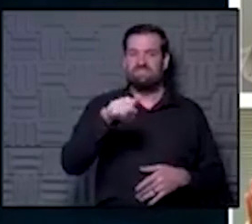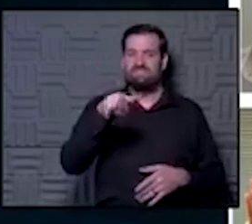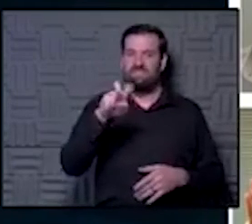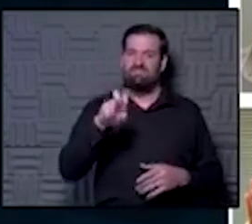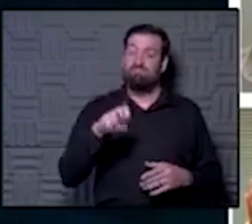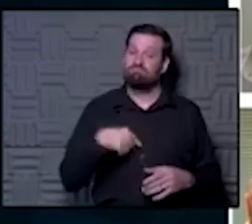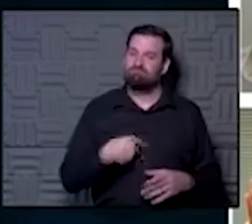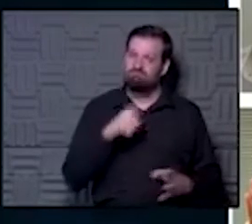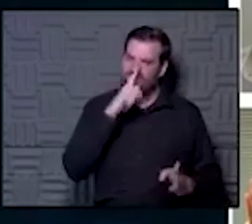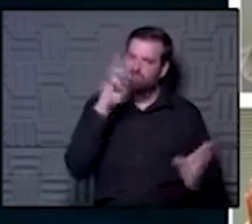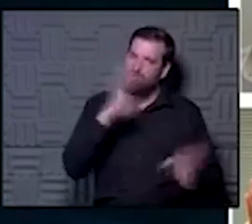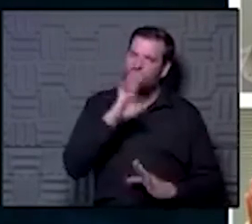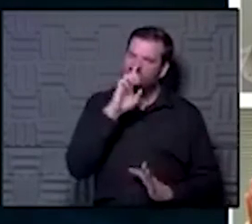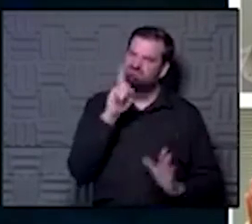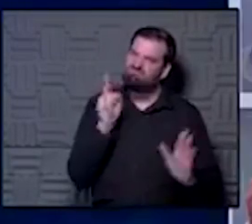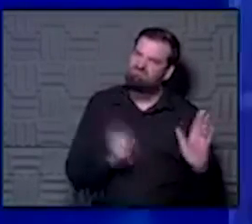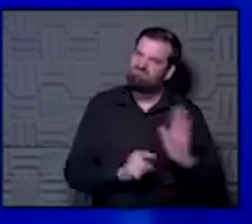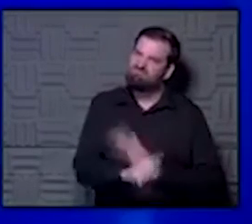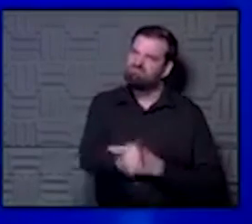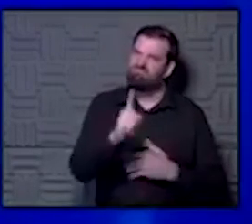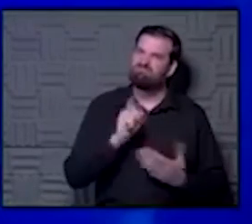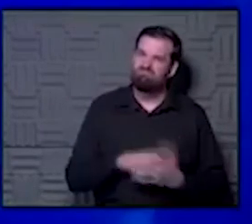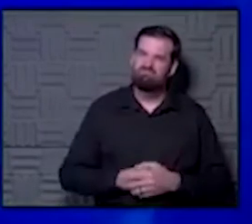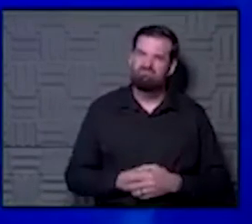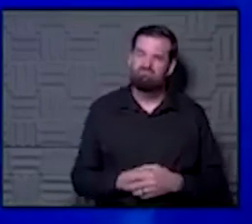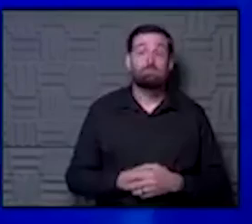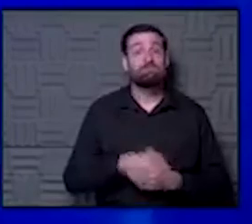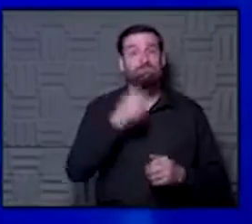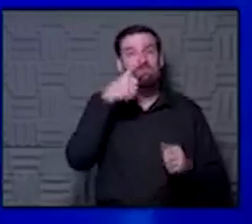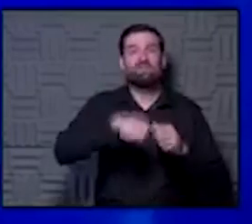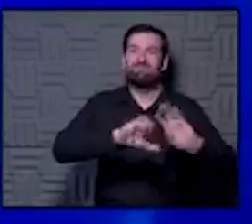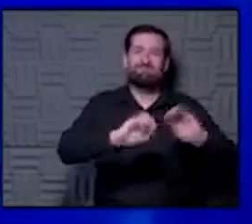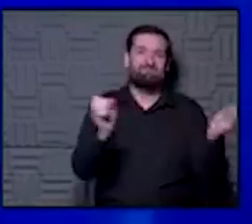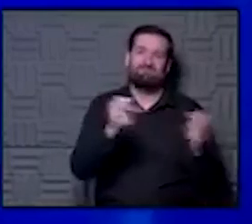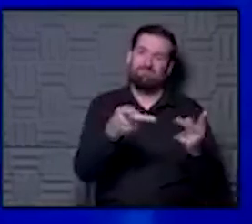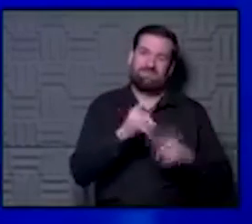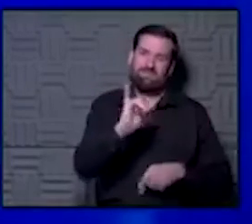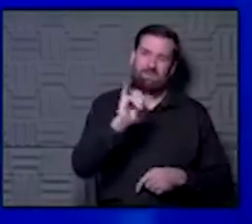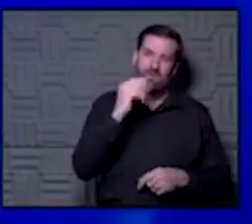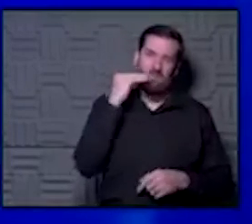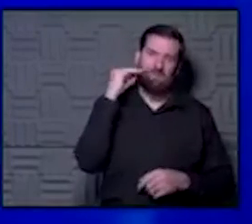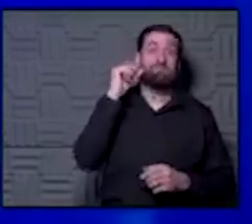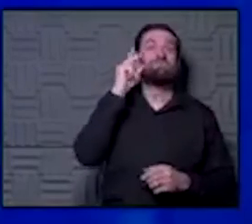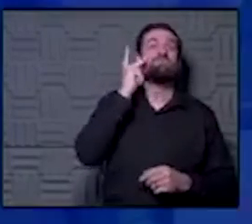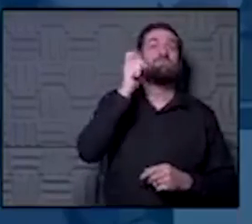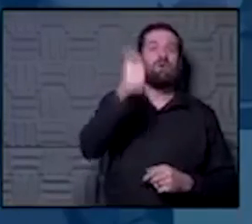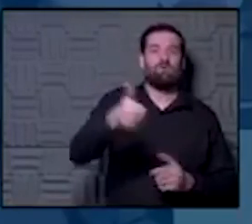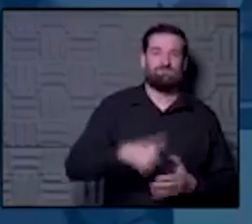we're here in trouble. We're coming after you. Here we go. All right. Remember, there's still no place like home. We'll see you tomorrow.